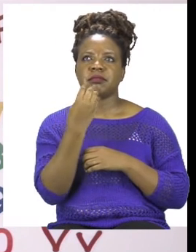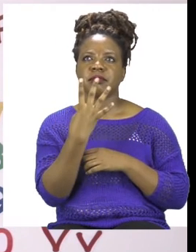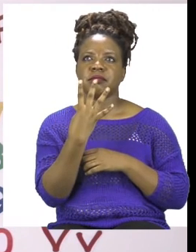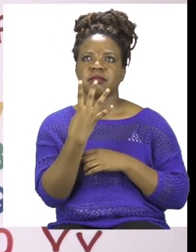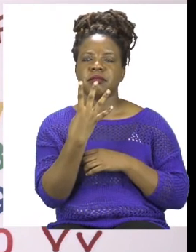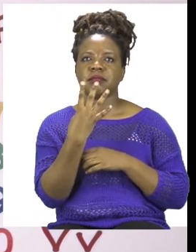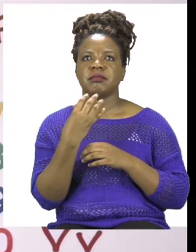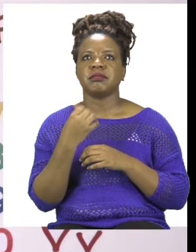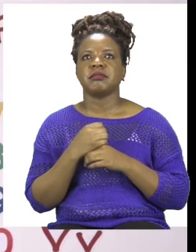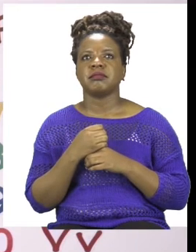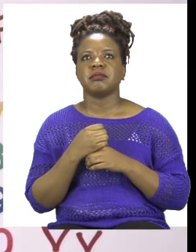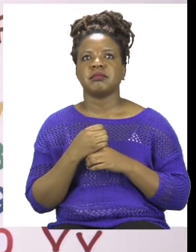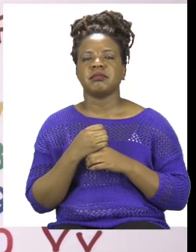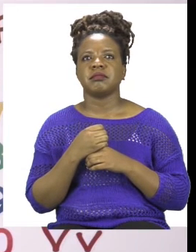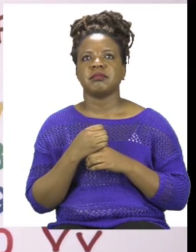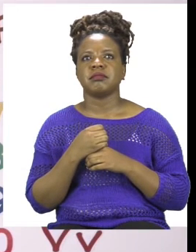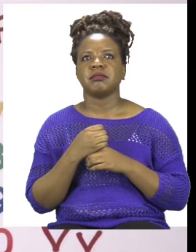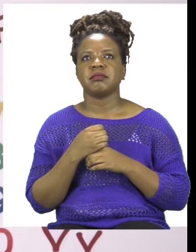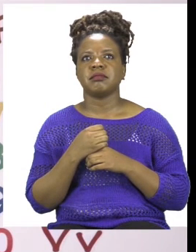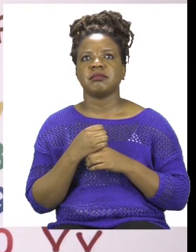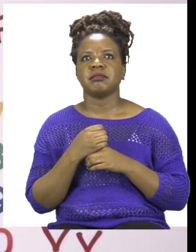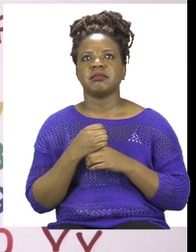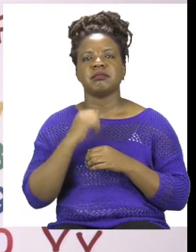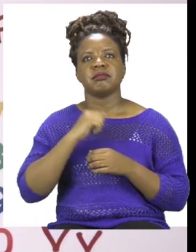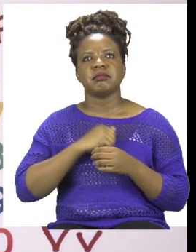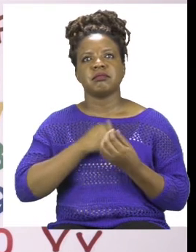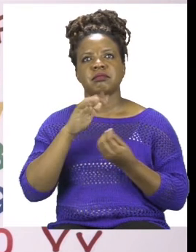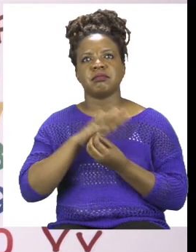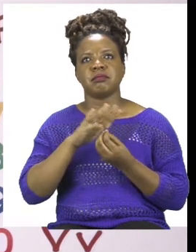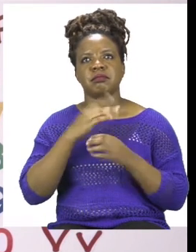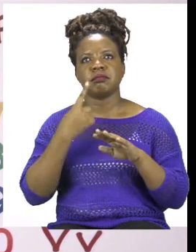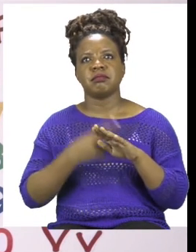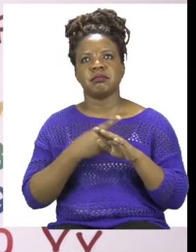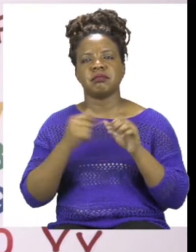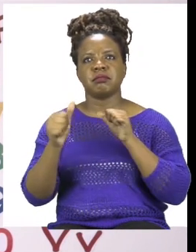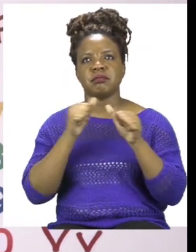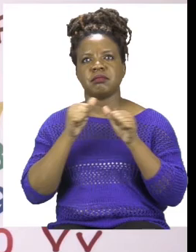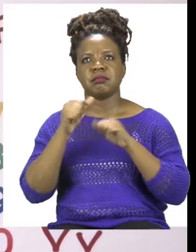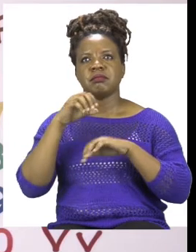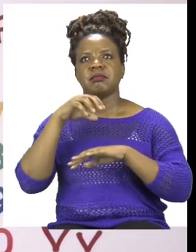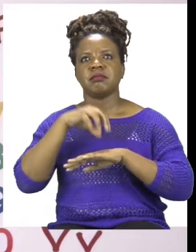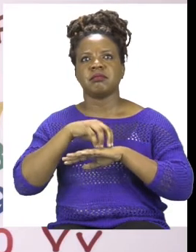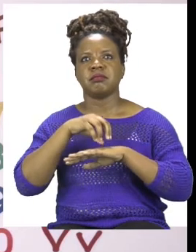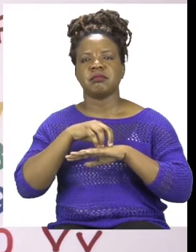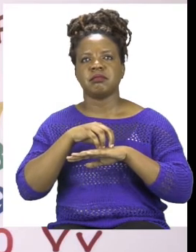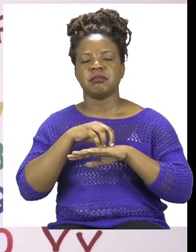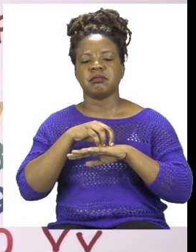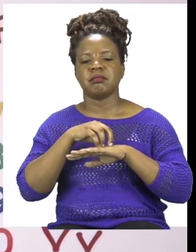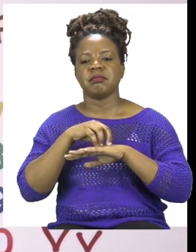number four. Number four says, let's read together. My family always eats cake dash